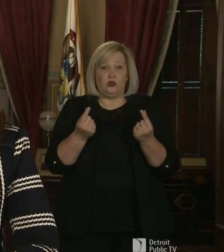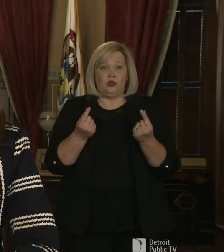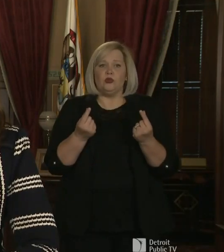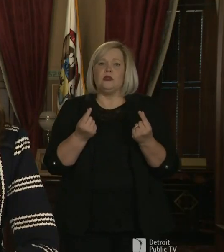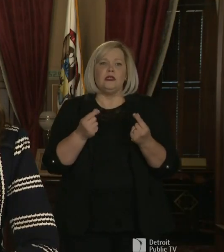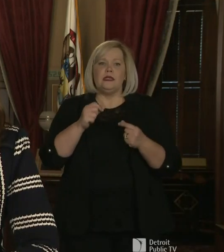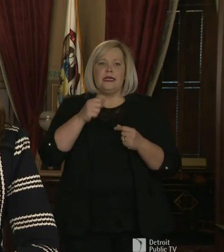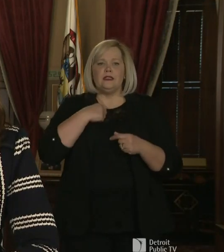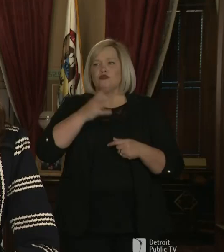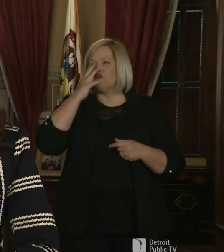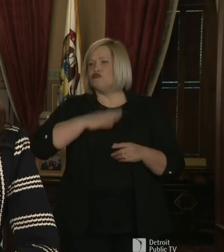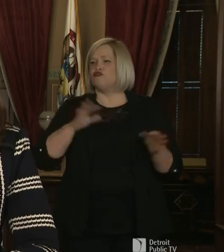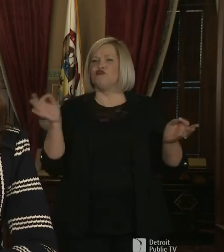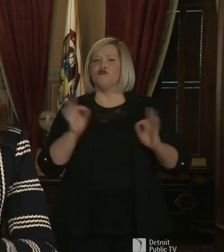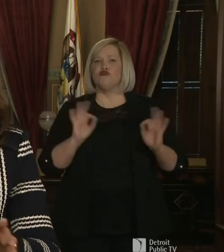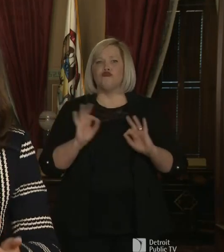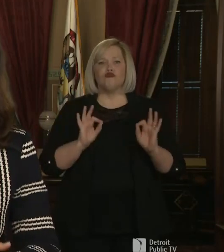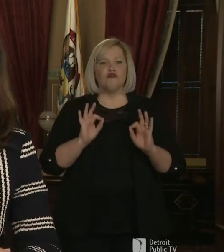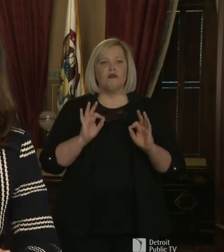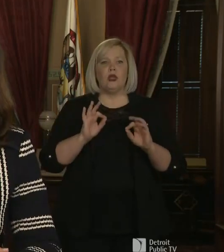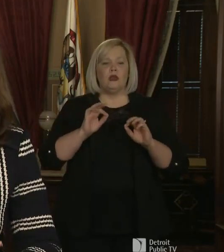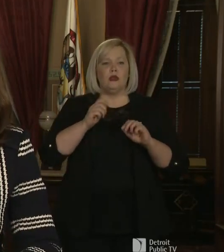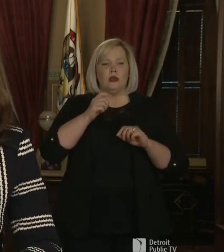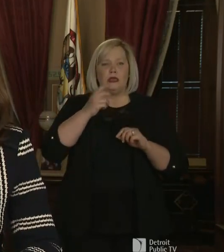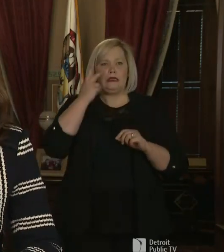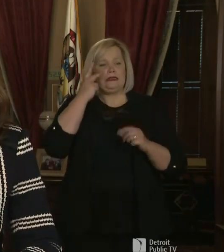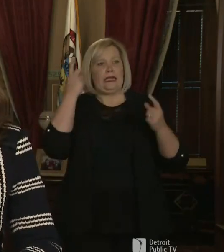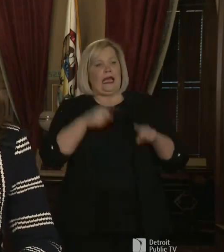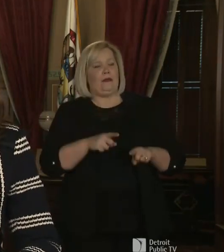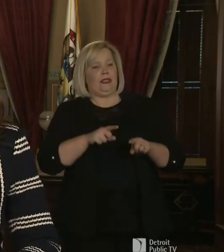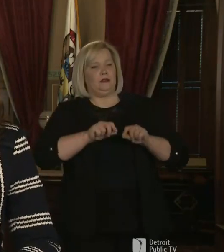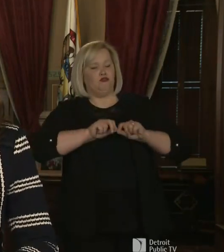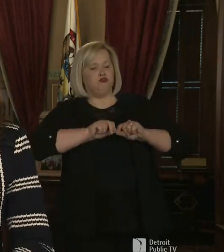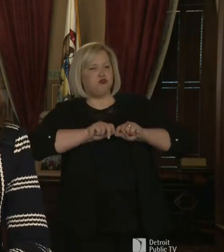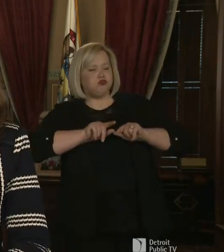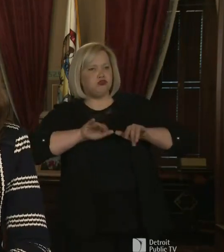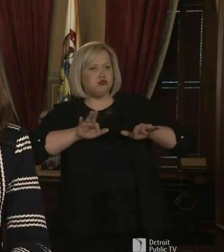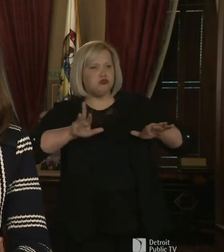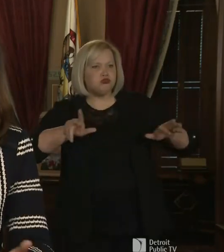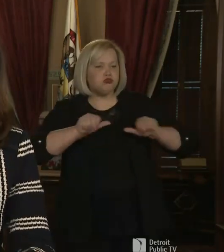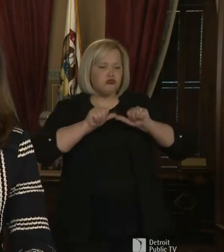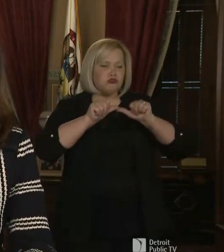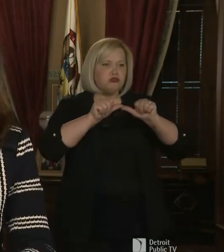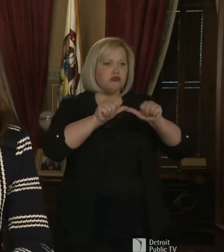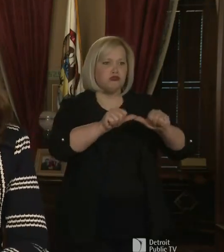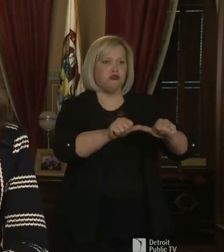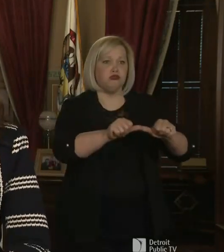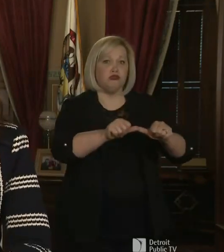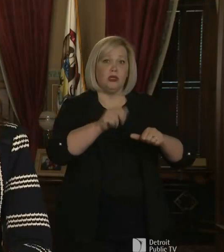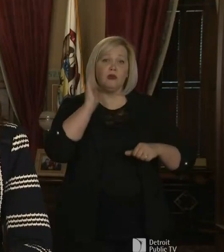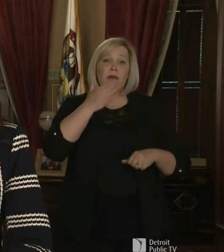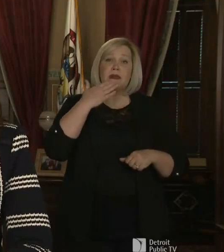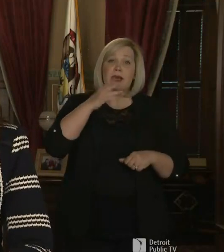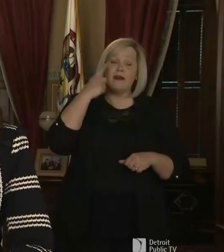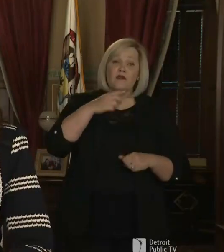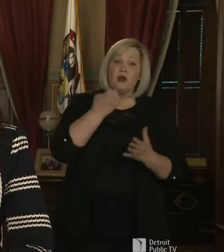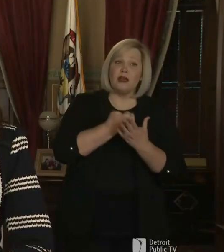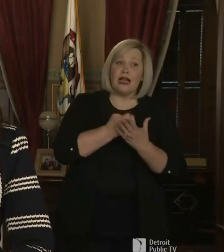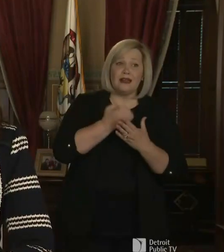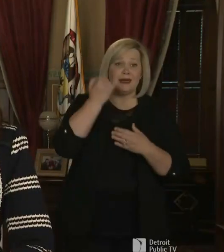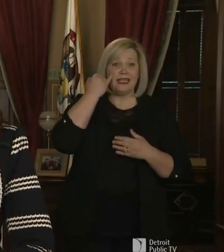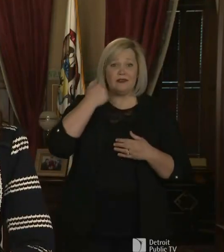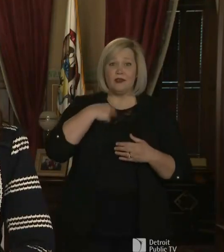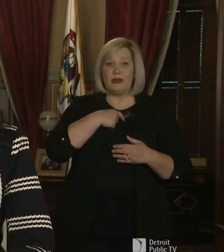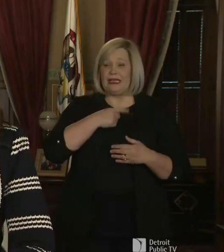aggressive steps and watch this play out over a much longer course. It would be bad for our economy if we didn't pay